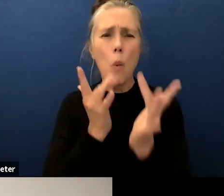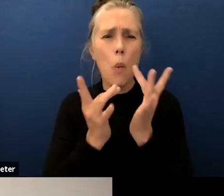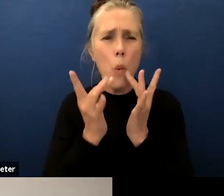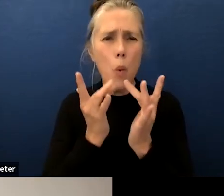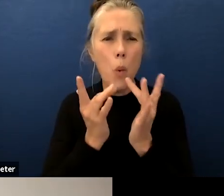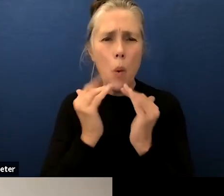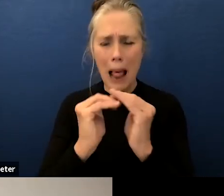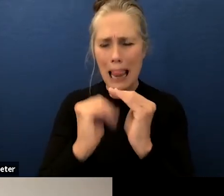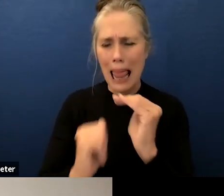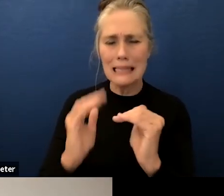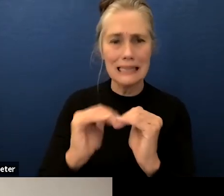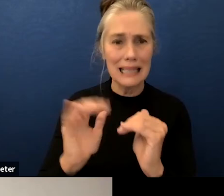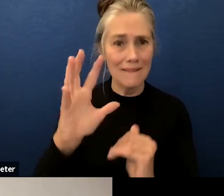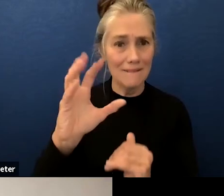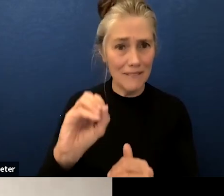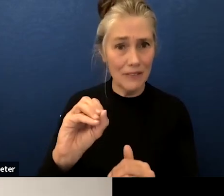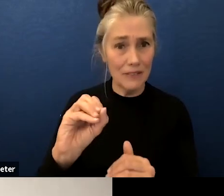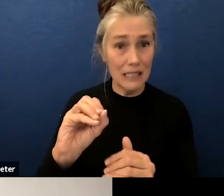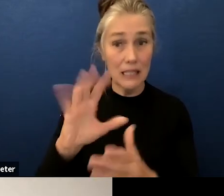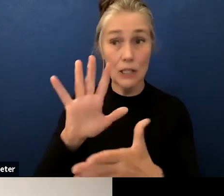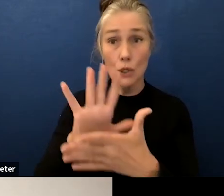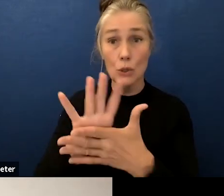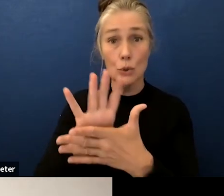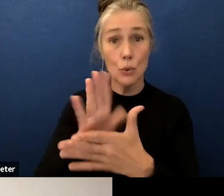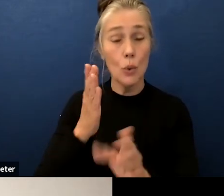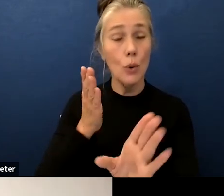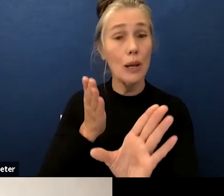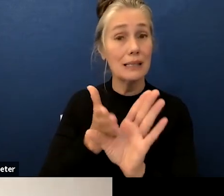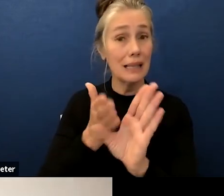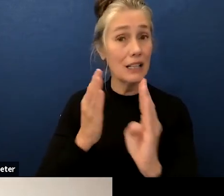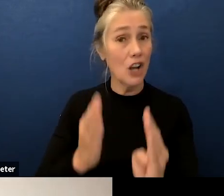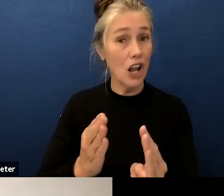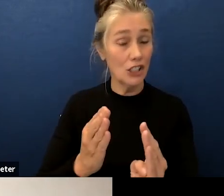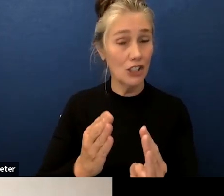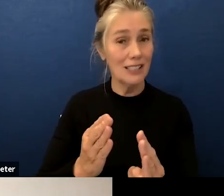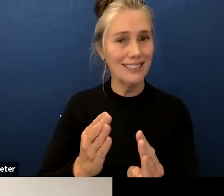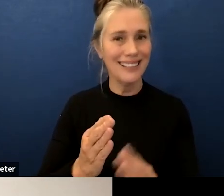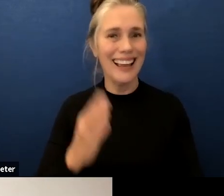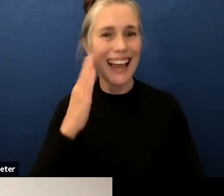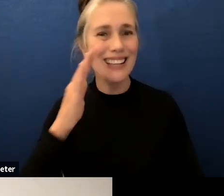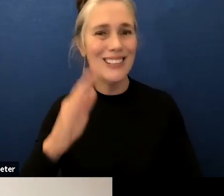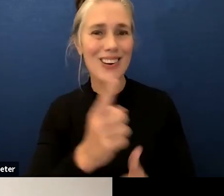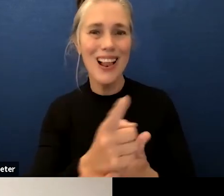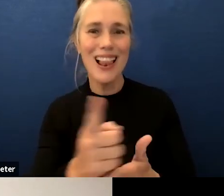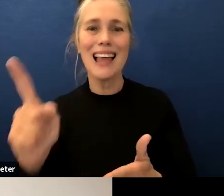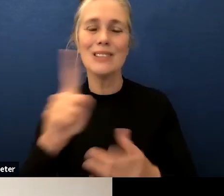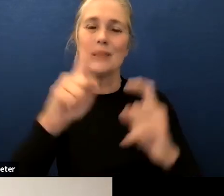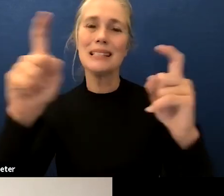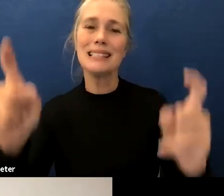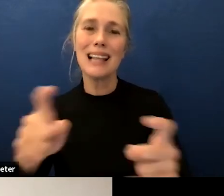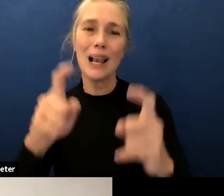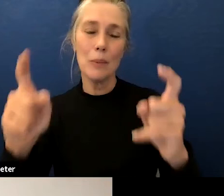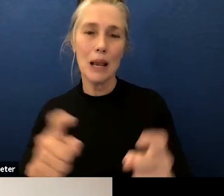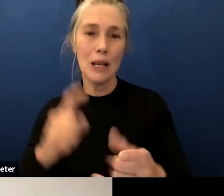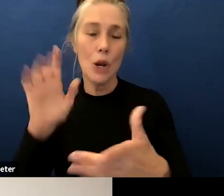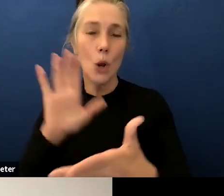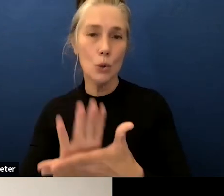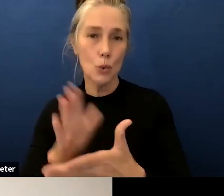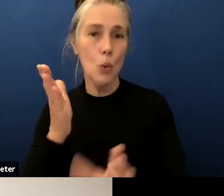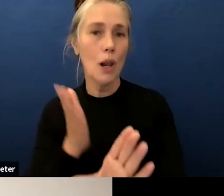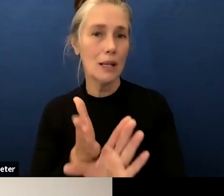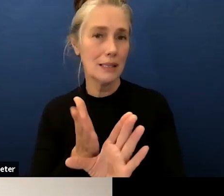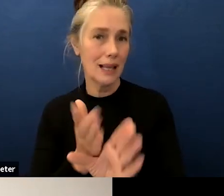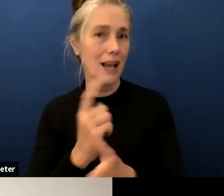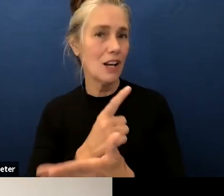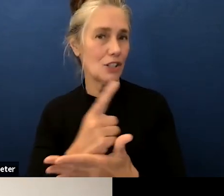have been leaders and coincidentally last week was school psychologist week nationally and so i think it's